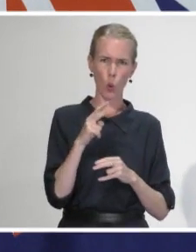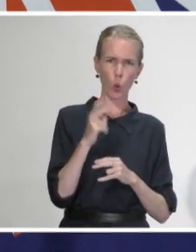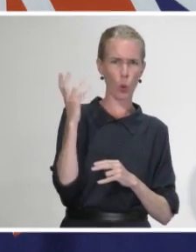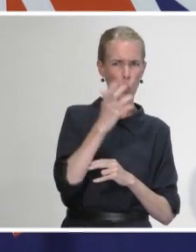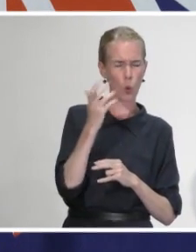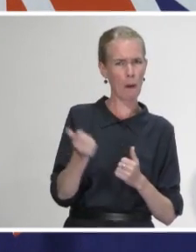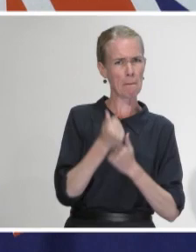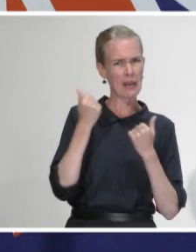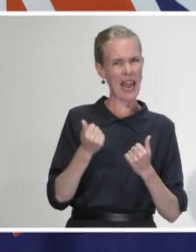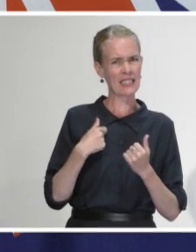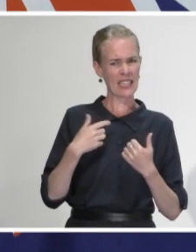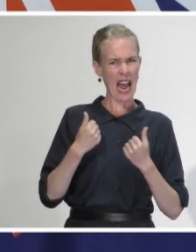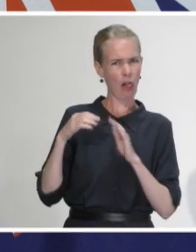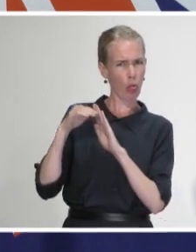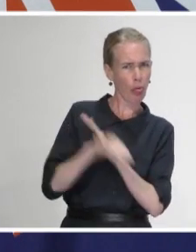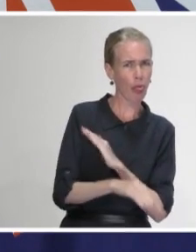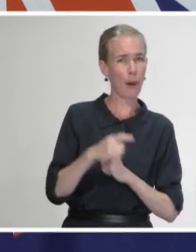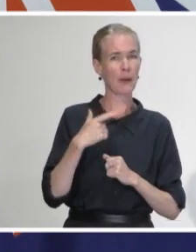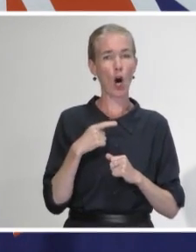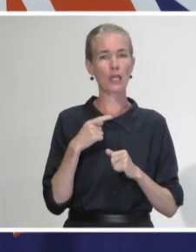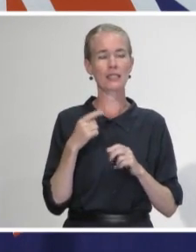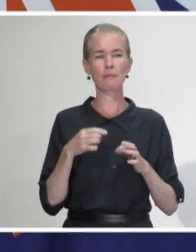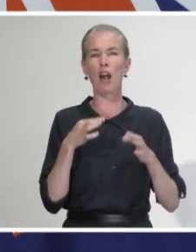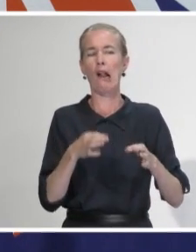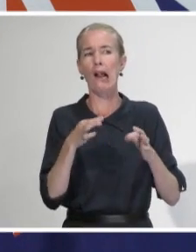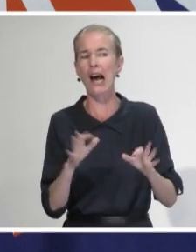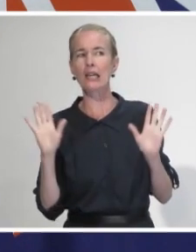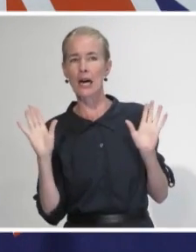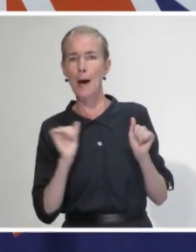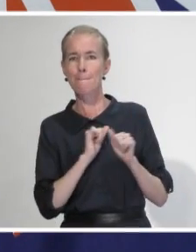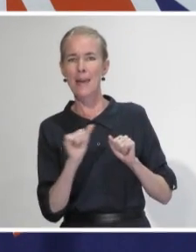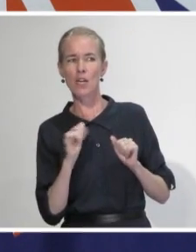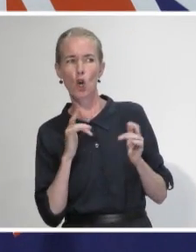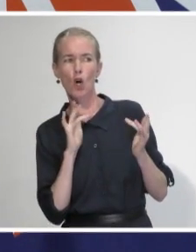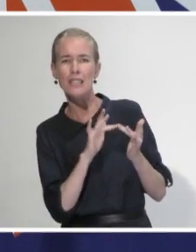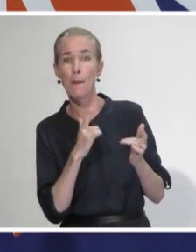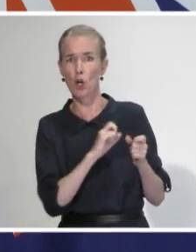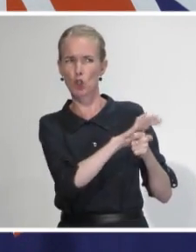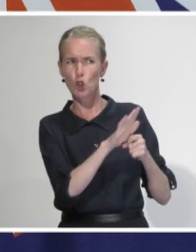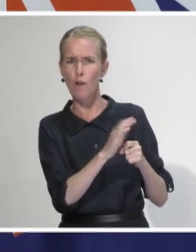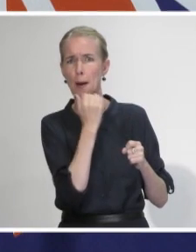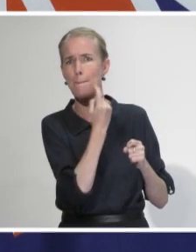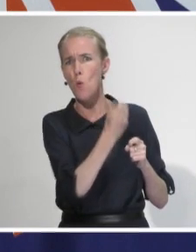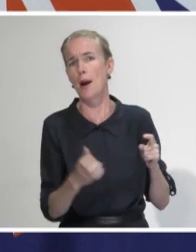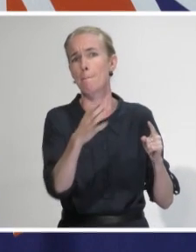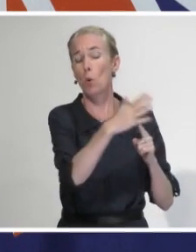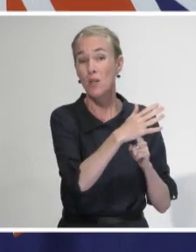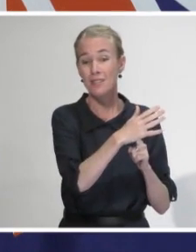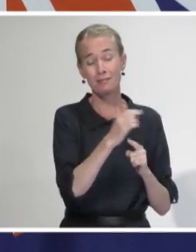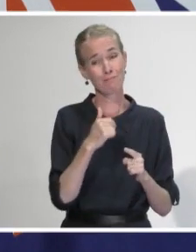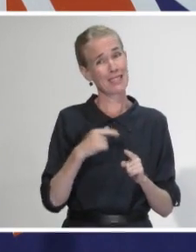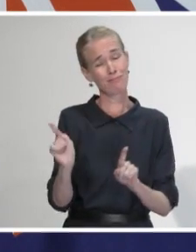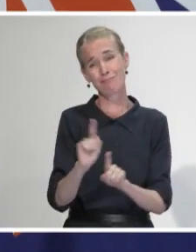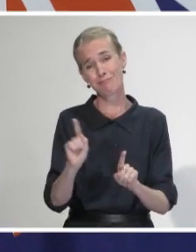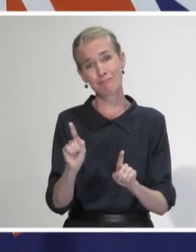seeking care, nor should they delay doing that. Emergency departments, doctors, surgeries, after-hours